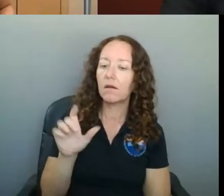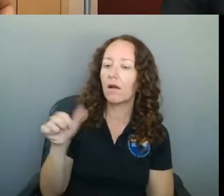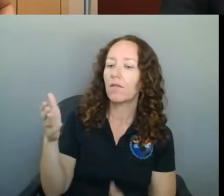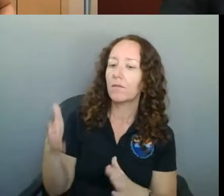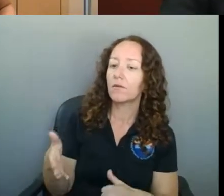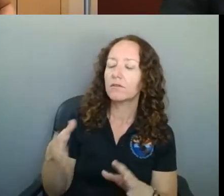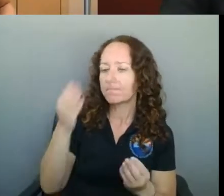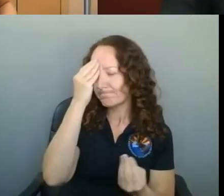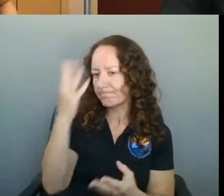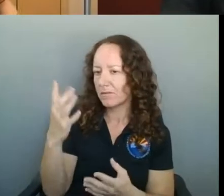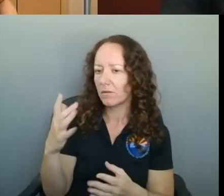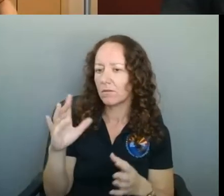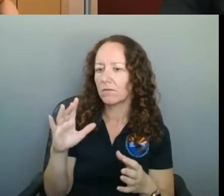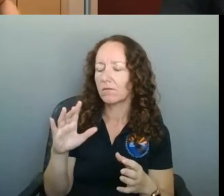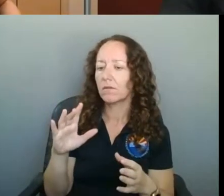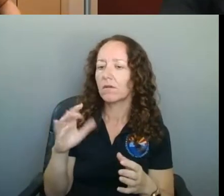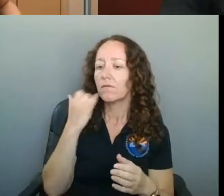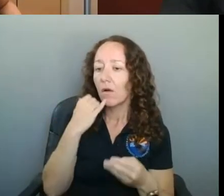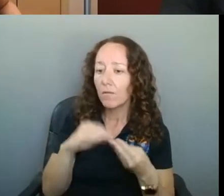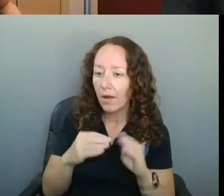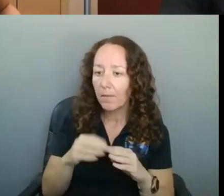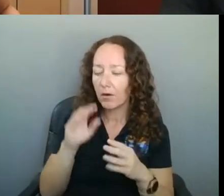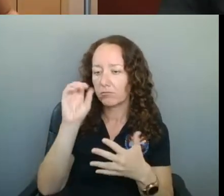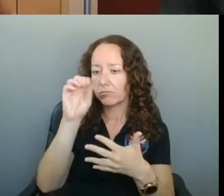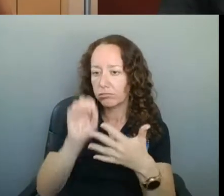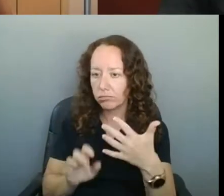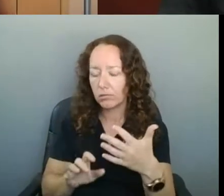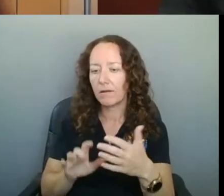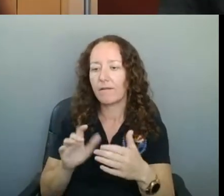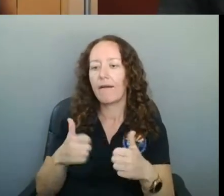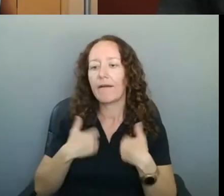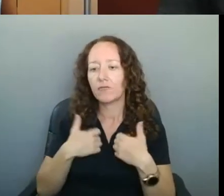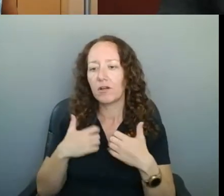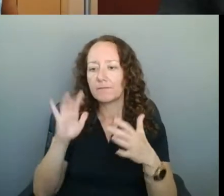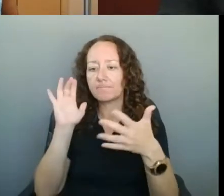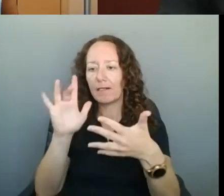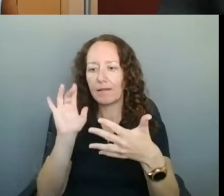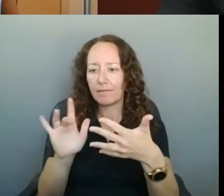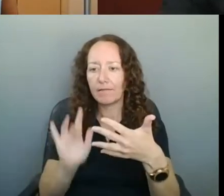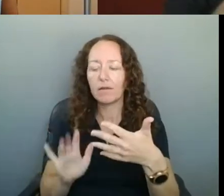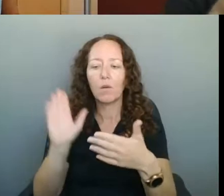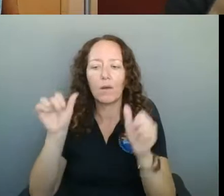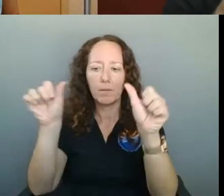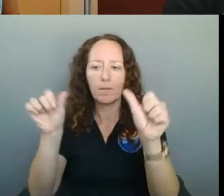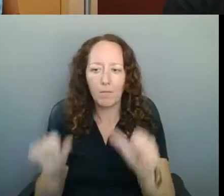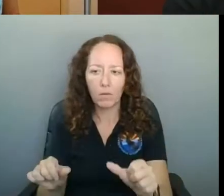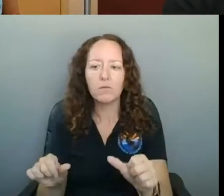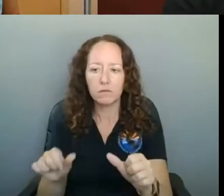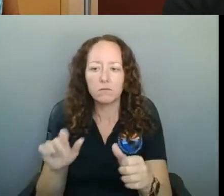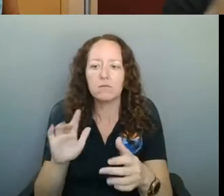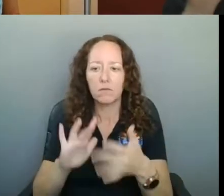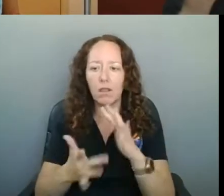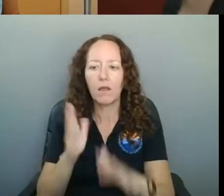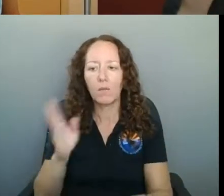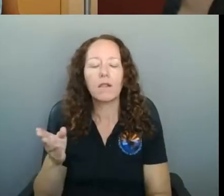numbers, and everything will be posted on the city's website following this. All right. Looks like we do have one more question.